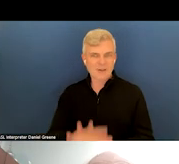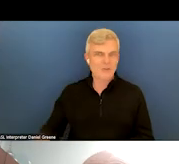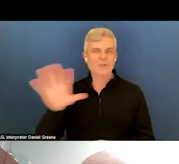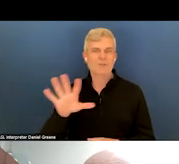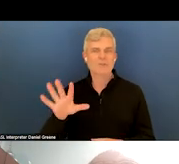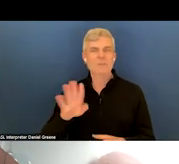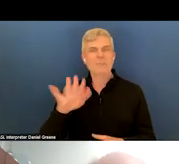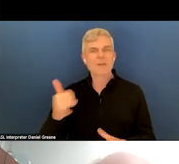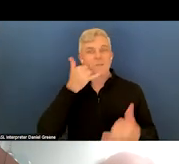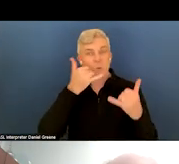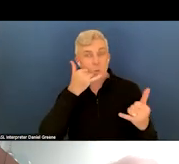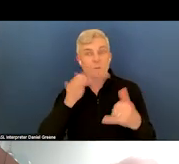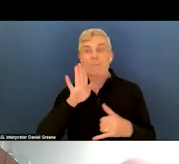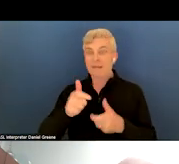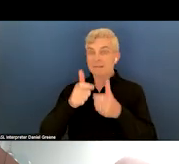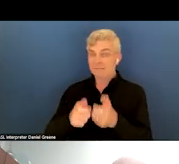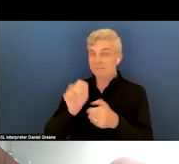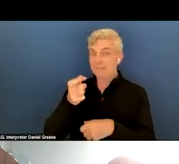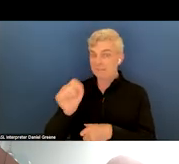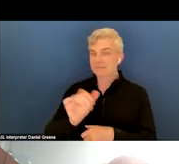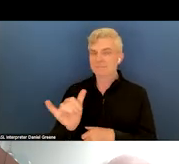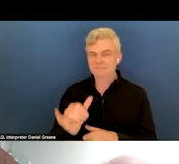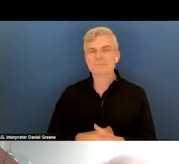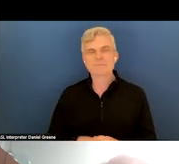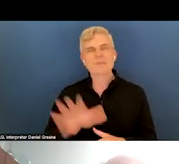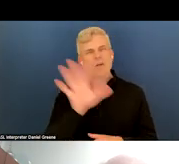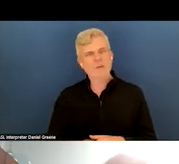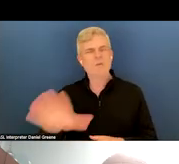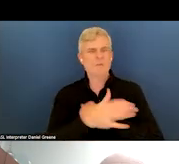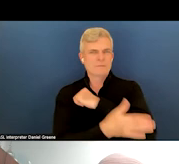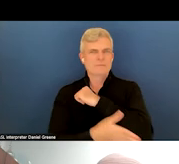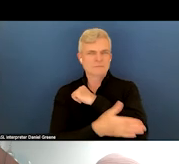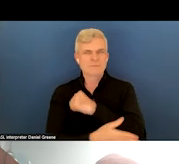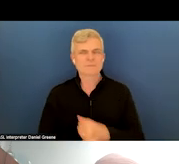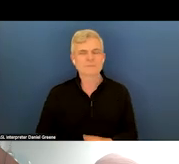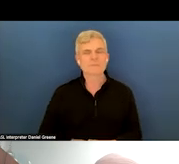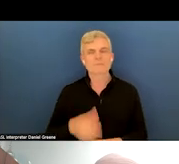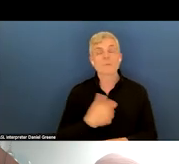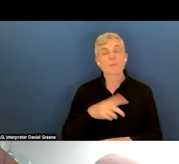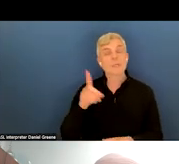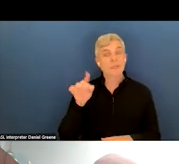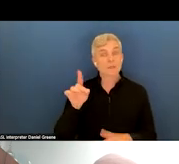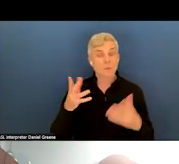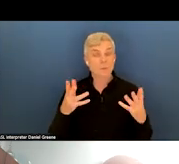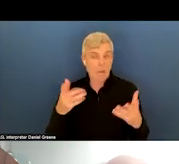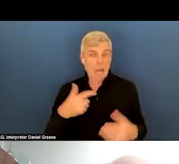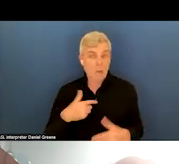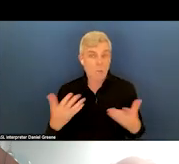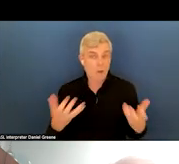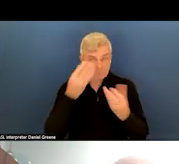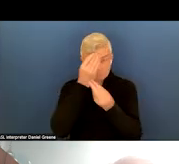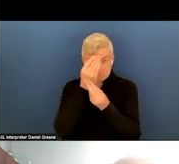phone and by text all across the country. We did want to let you know